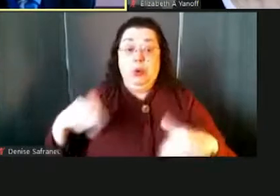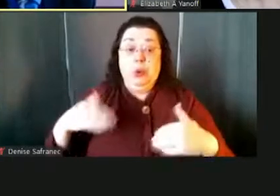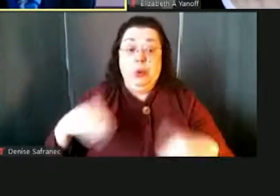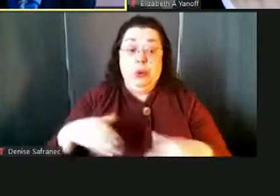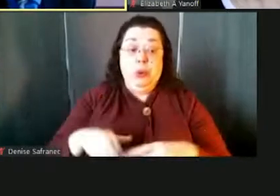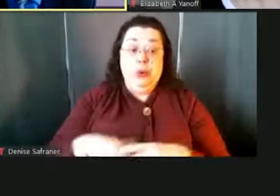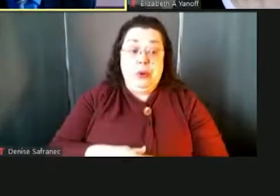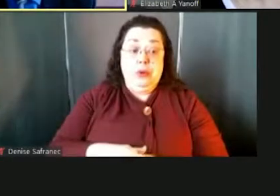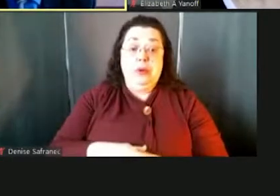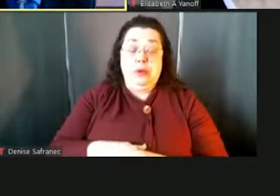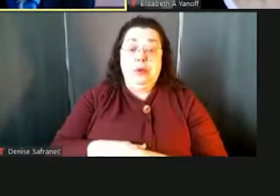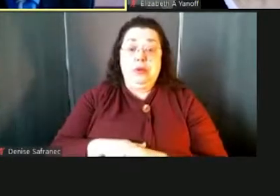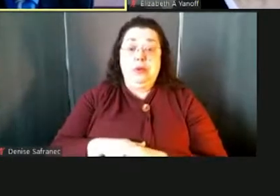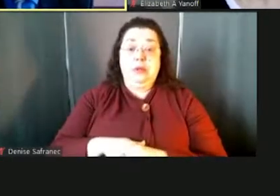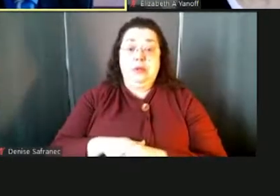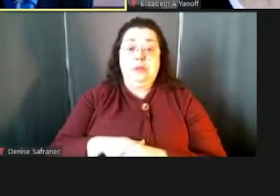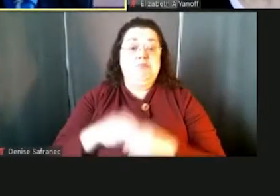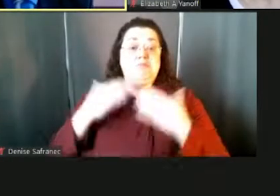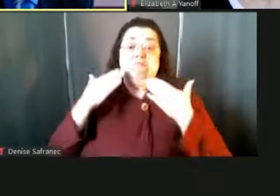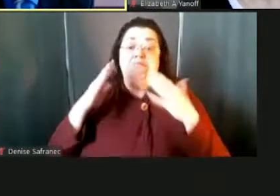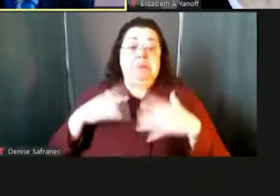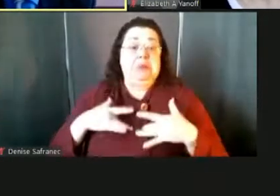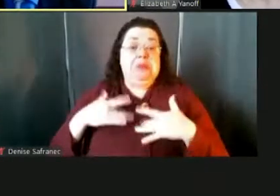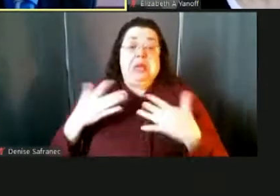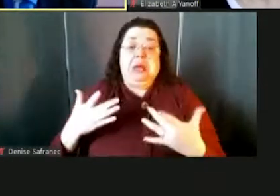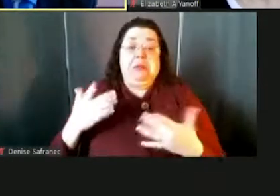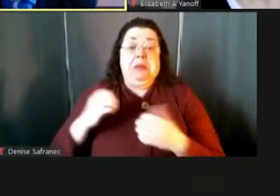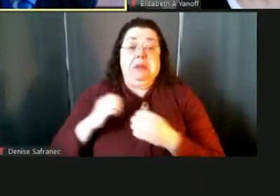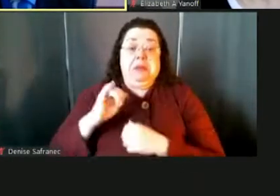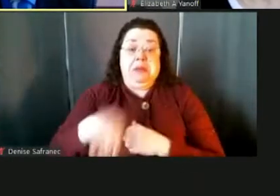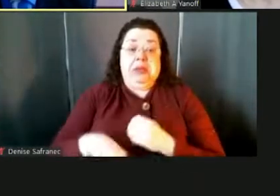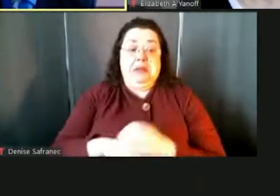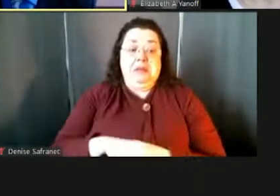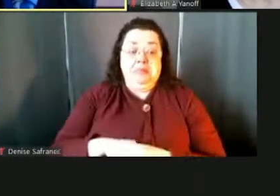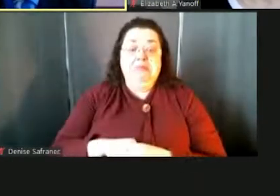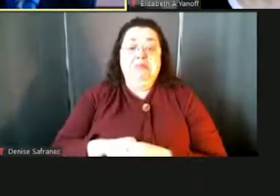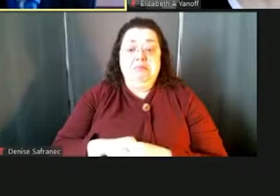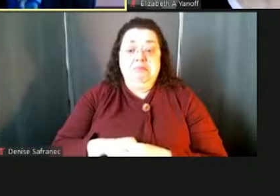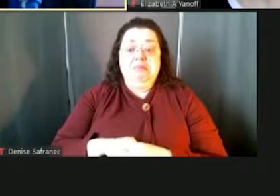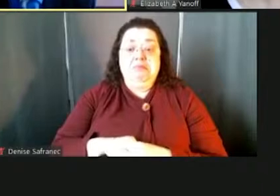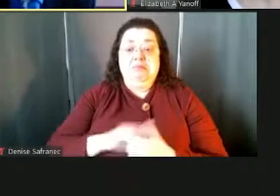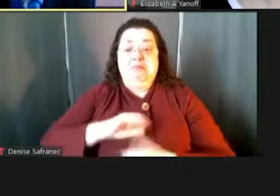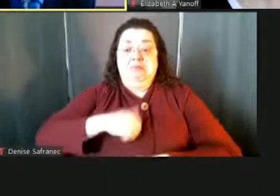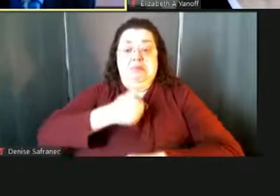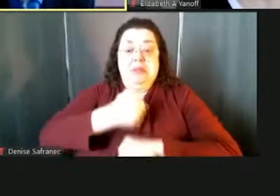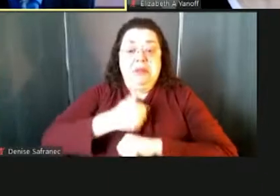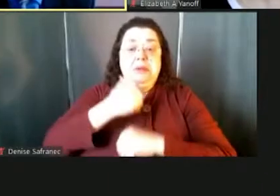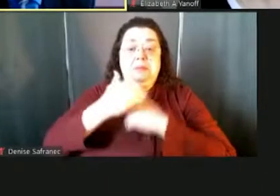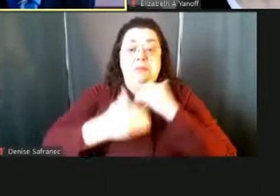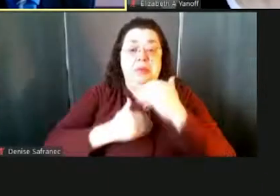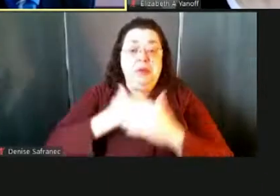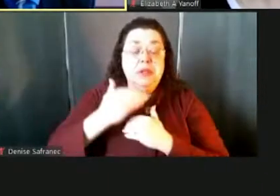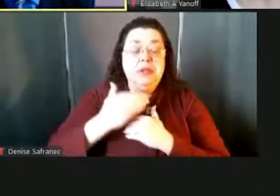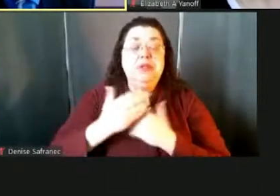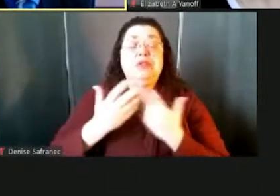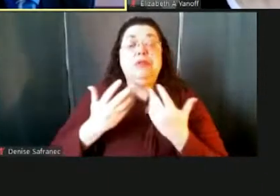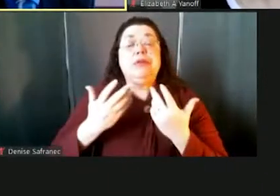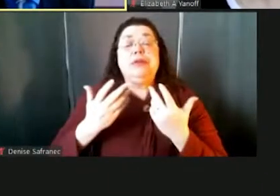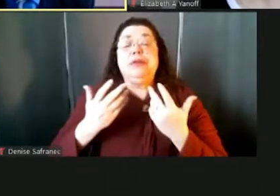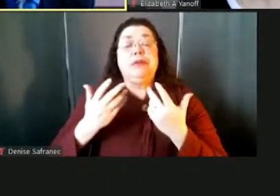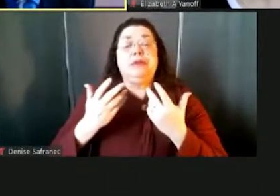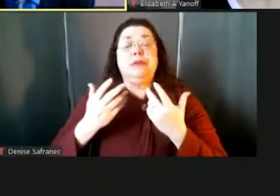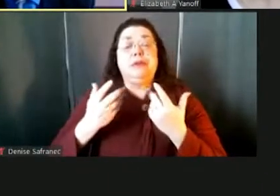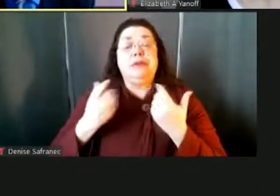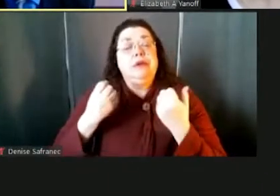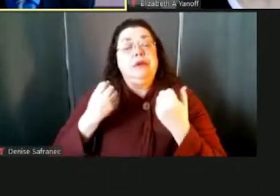where this was going to lead to establishing procedures and routines that try to be as